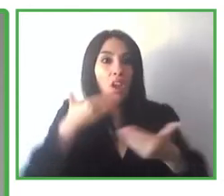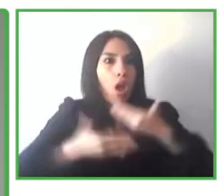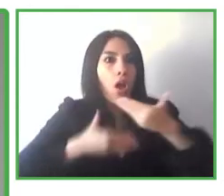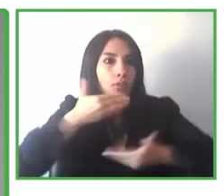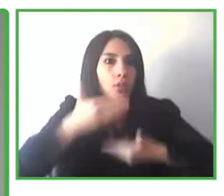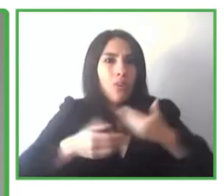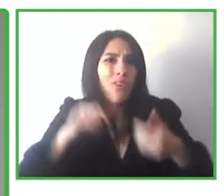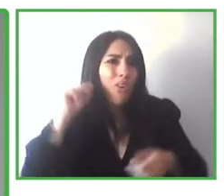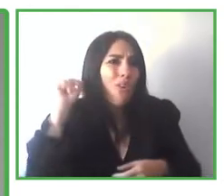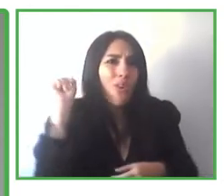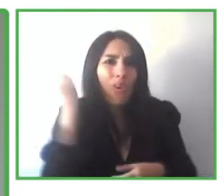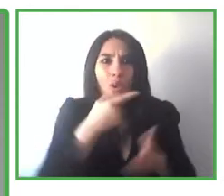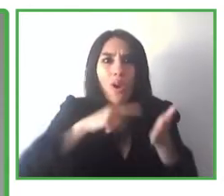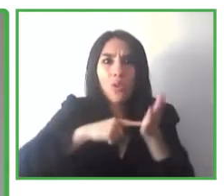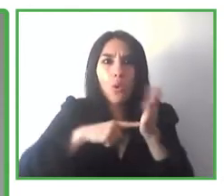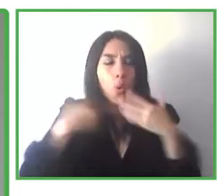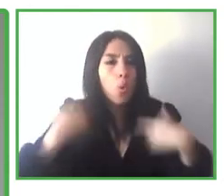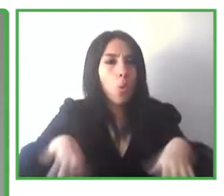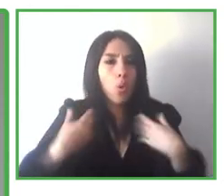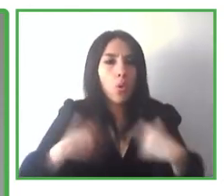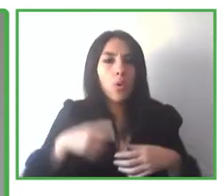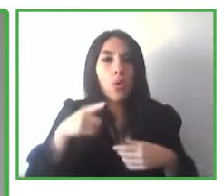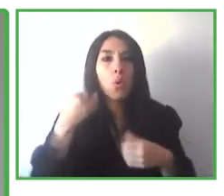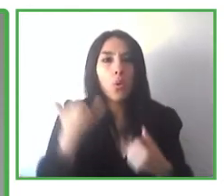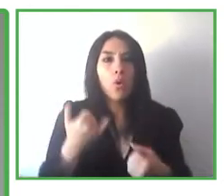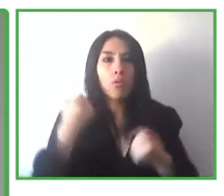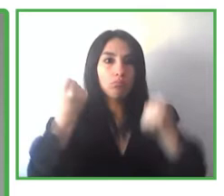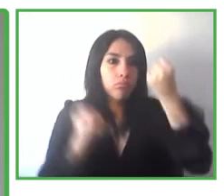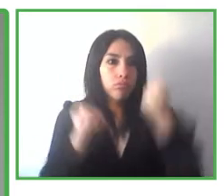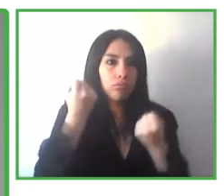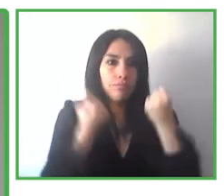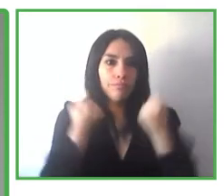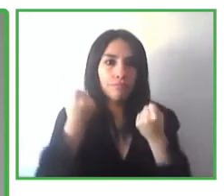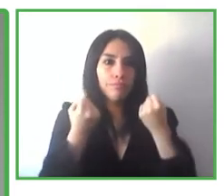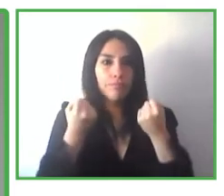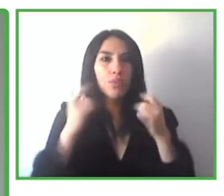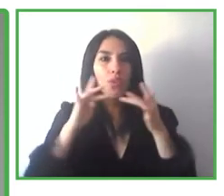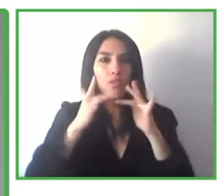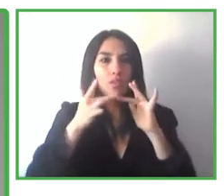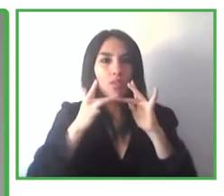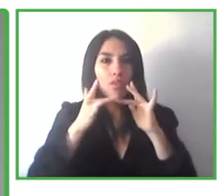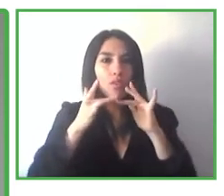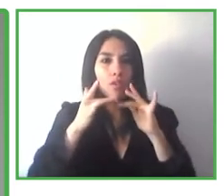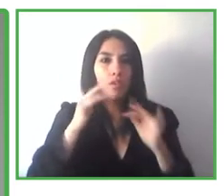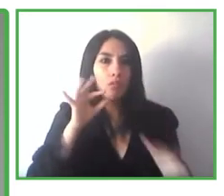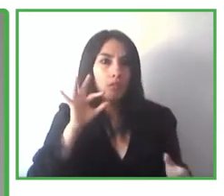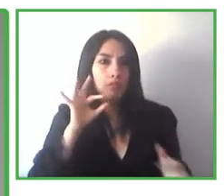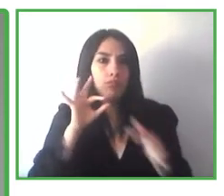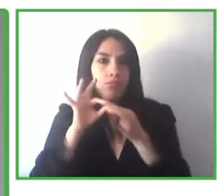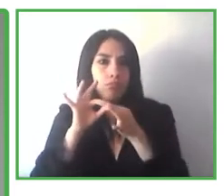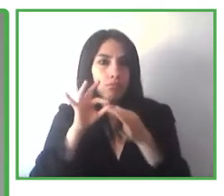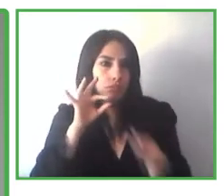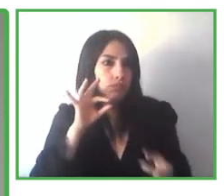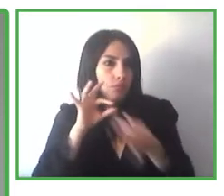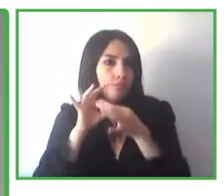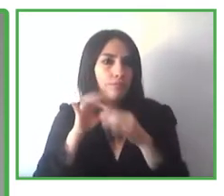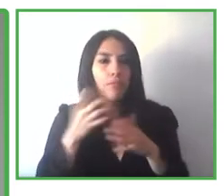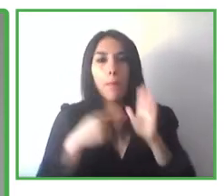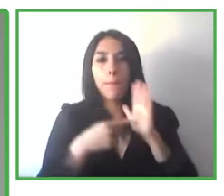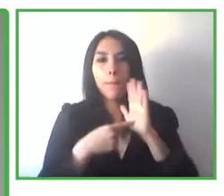latest months, similar to internet connected vehicles, because there were